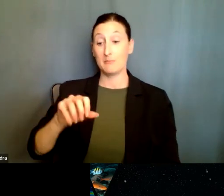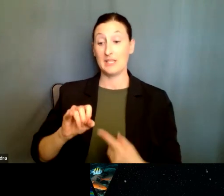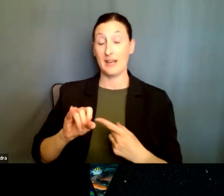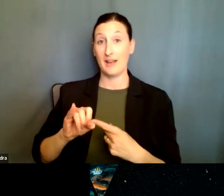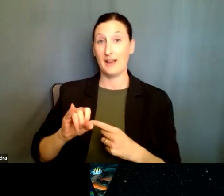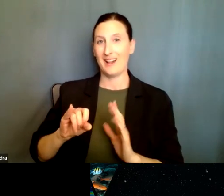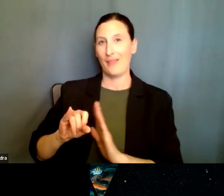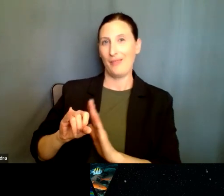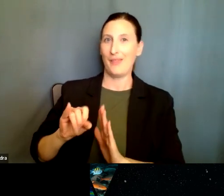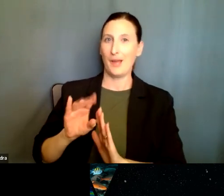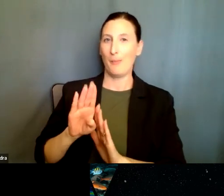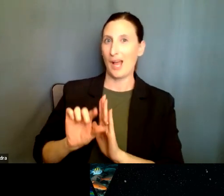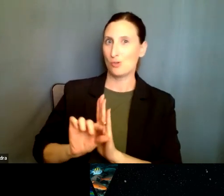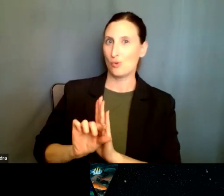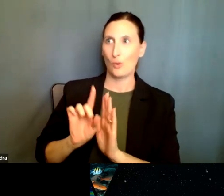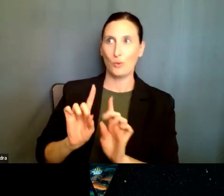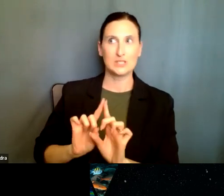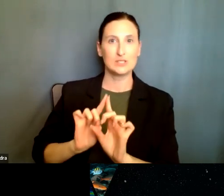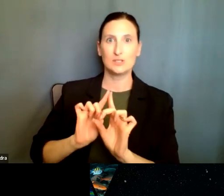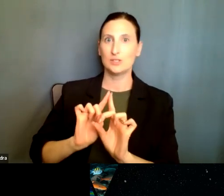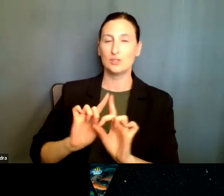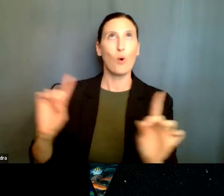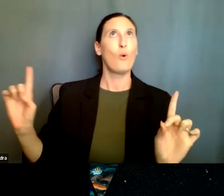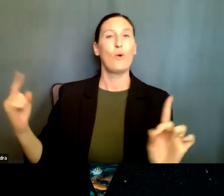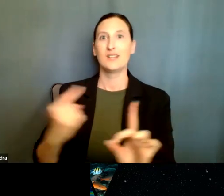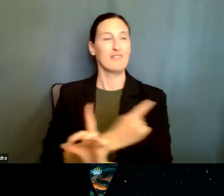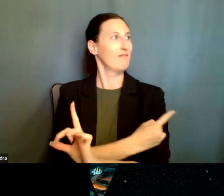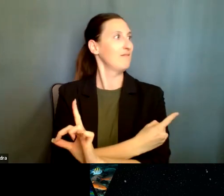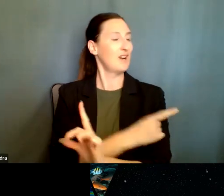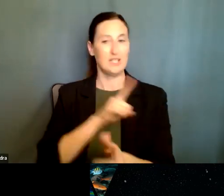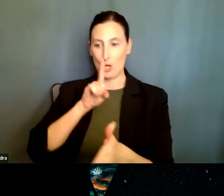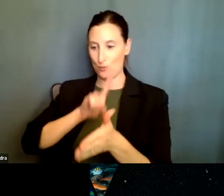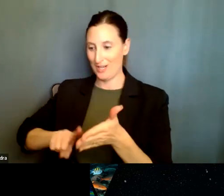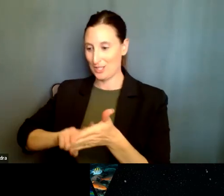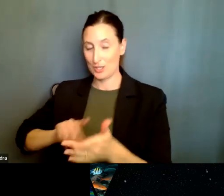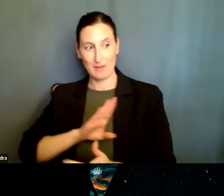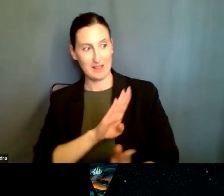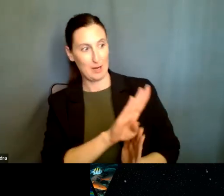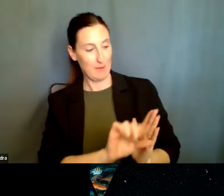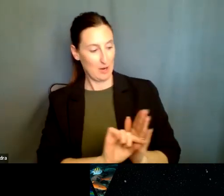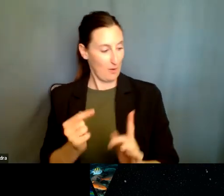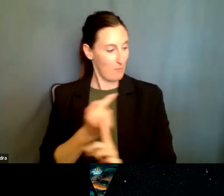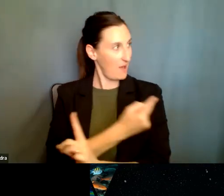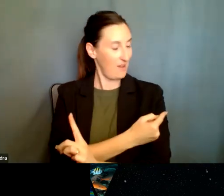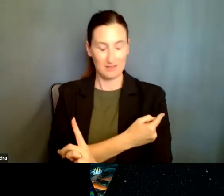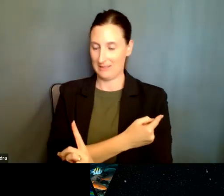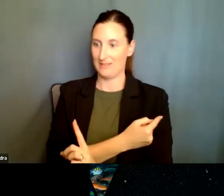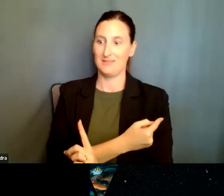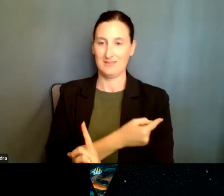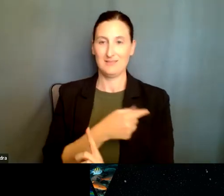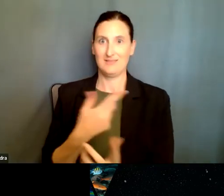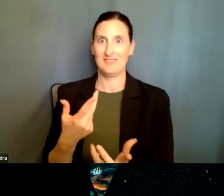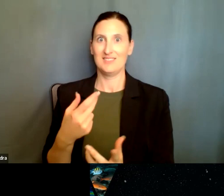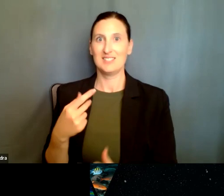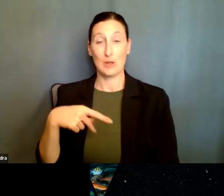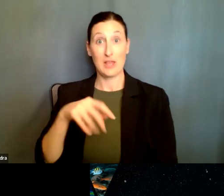was completely different from, from what the research was. And actually, in fact, he is, yeah, so